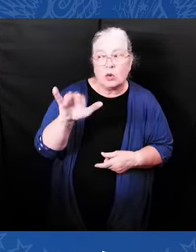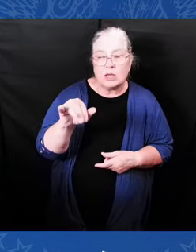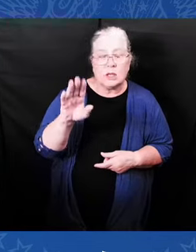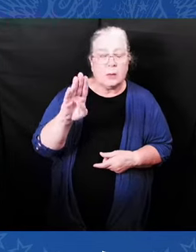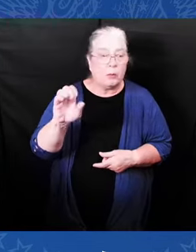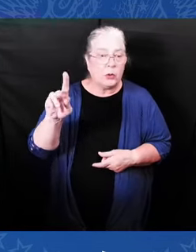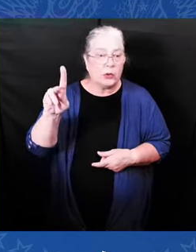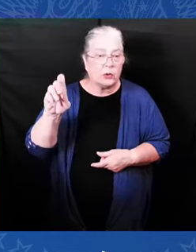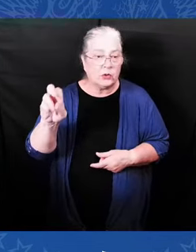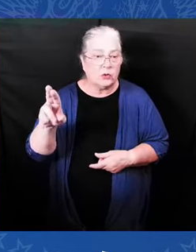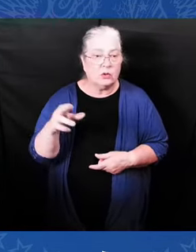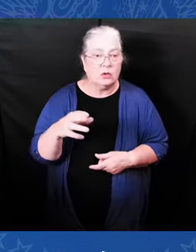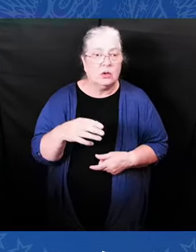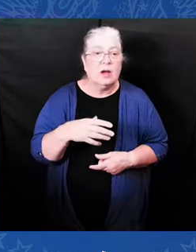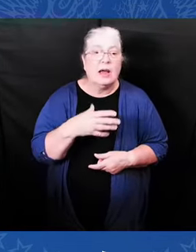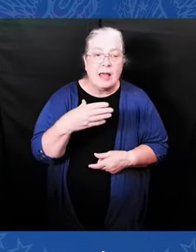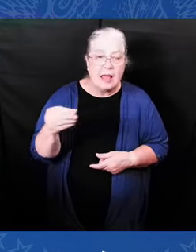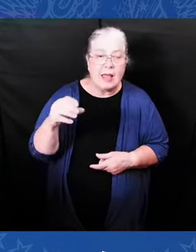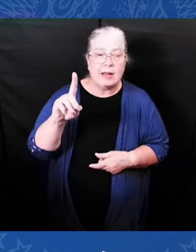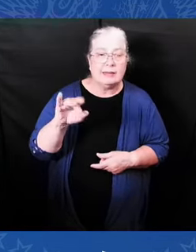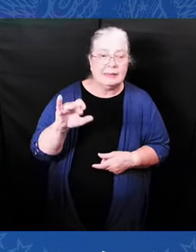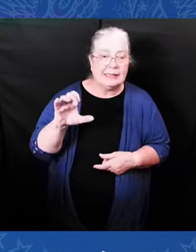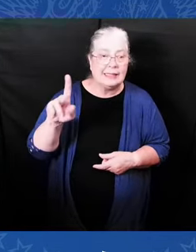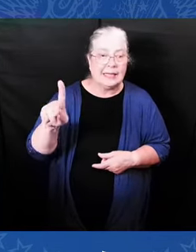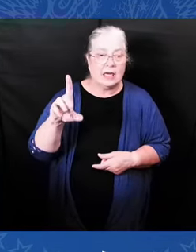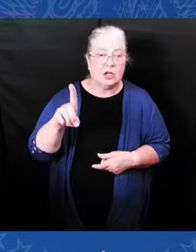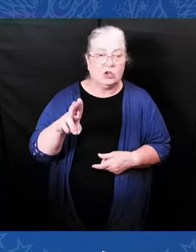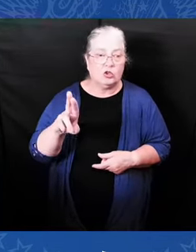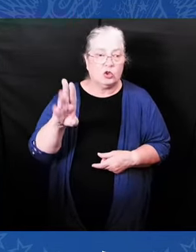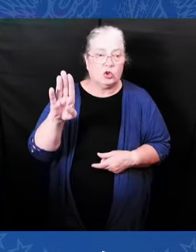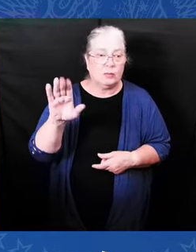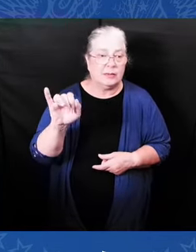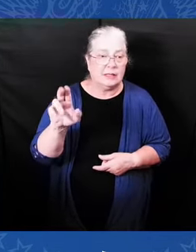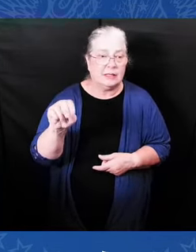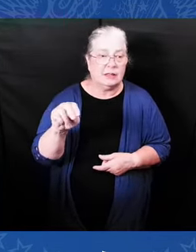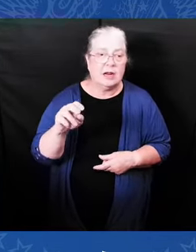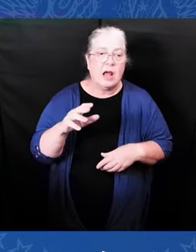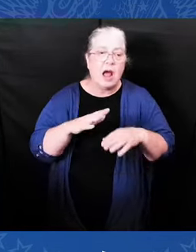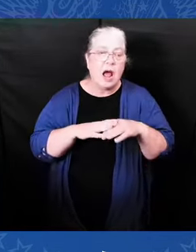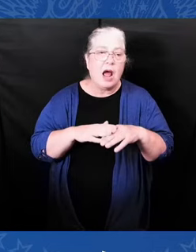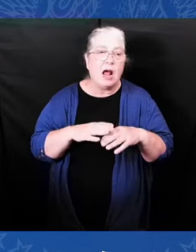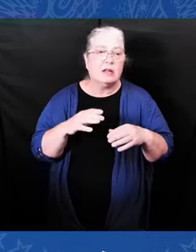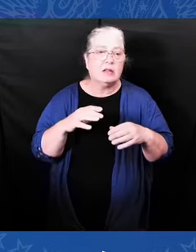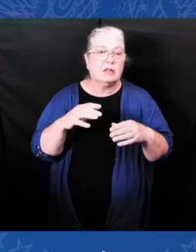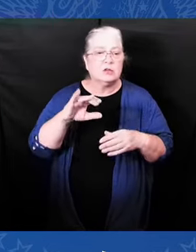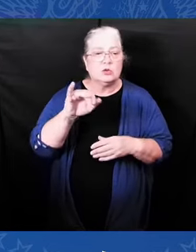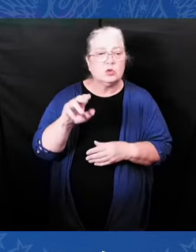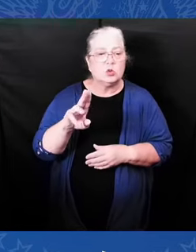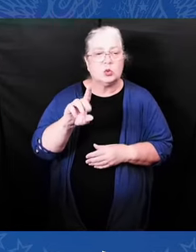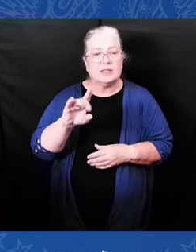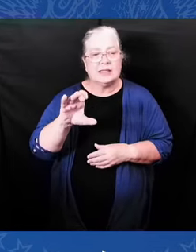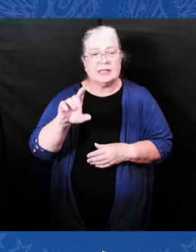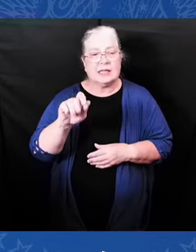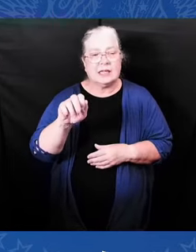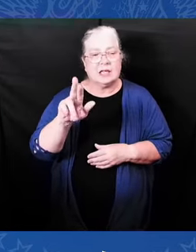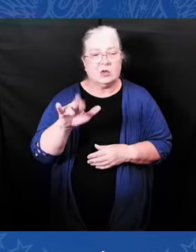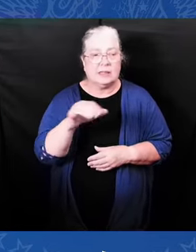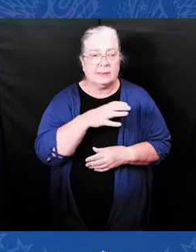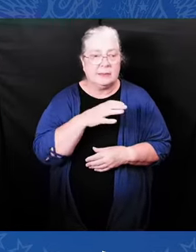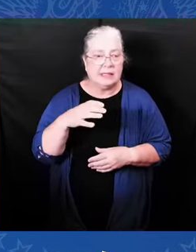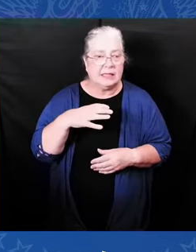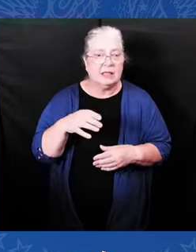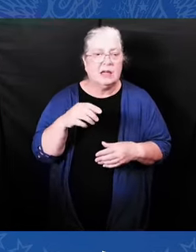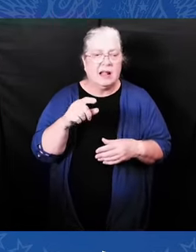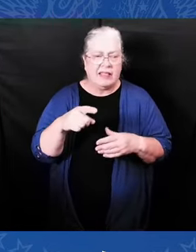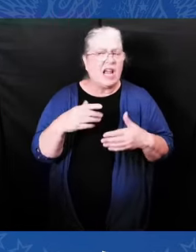Look, with their help, I've appointed more Black women federal appellate judges than every other president in the history of the